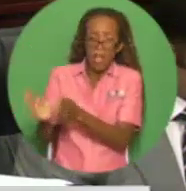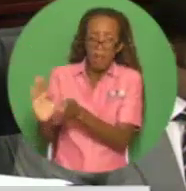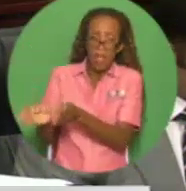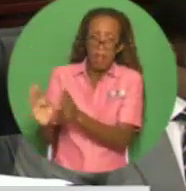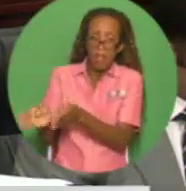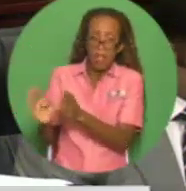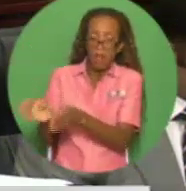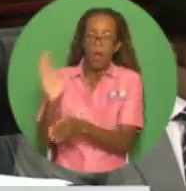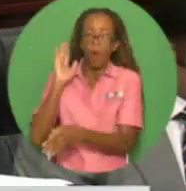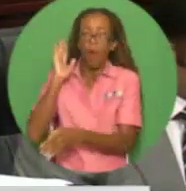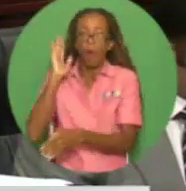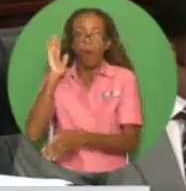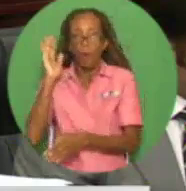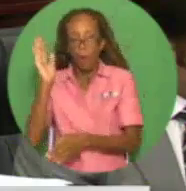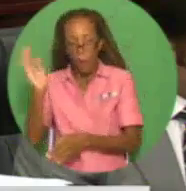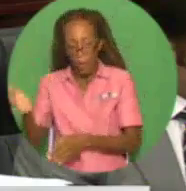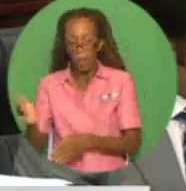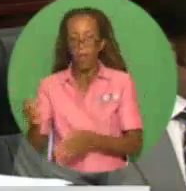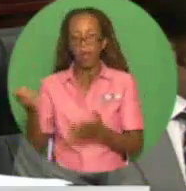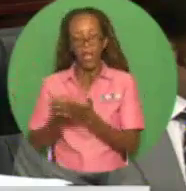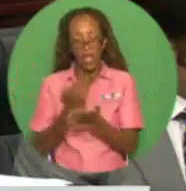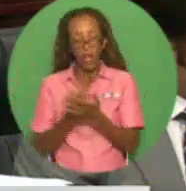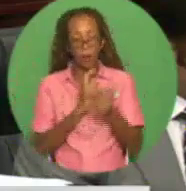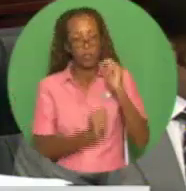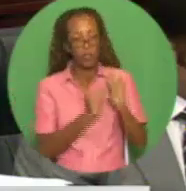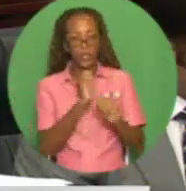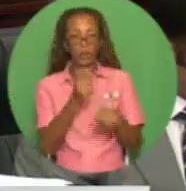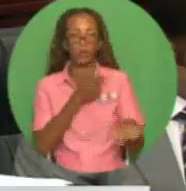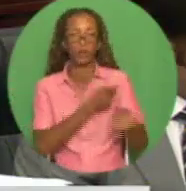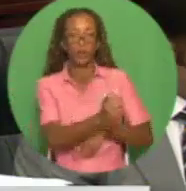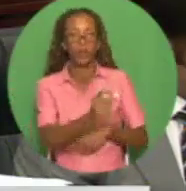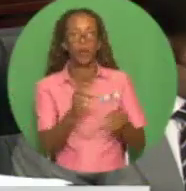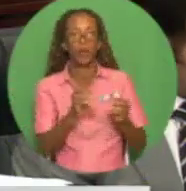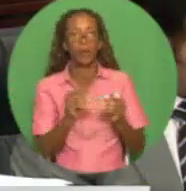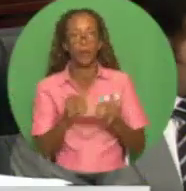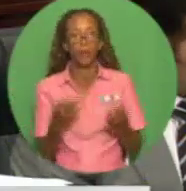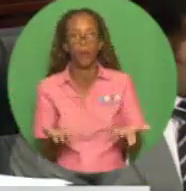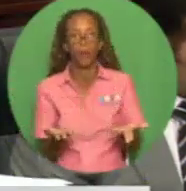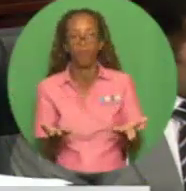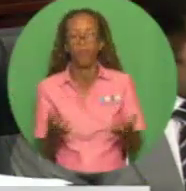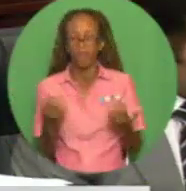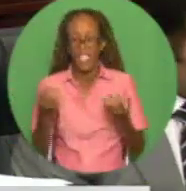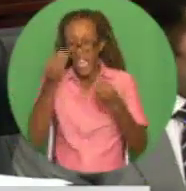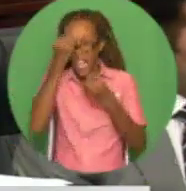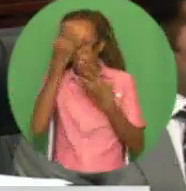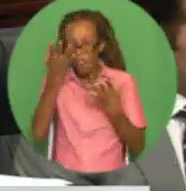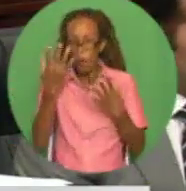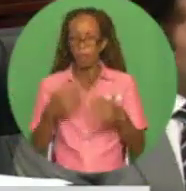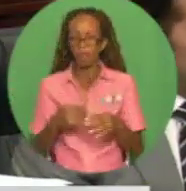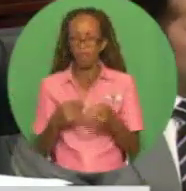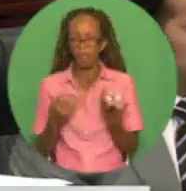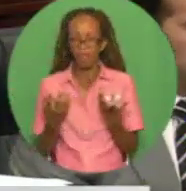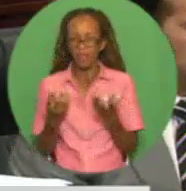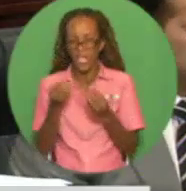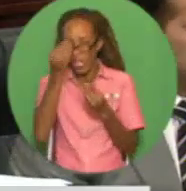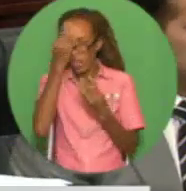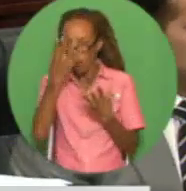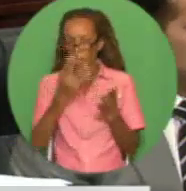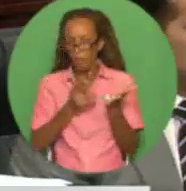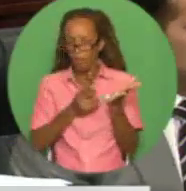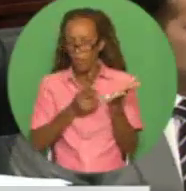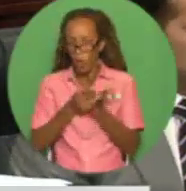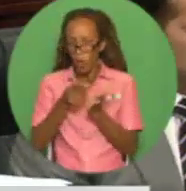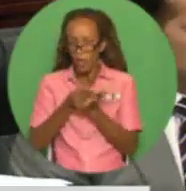serious impact on the national economy. Here are some financial statistics, Madam Speaker, for just part of the current